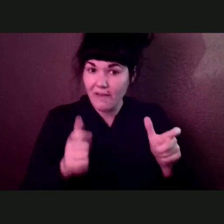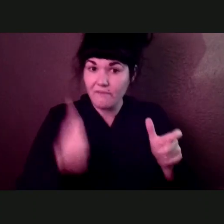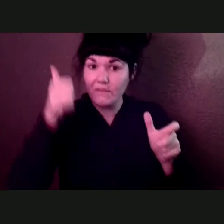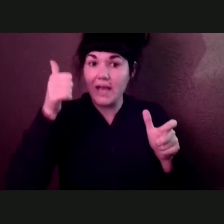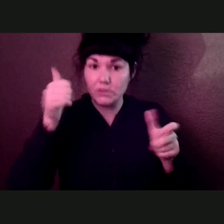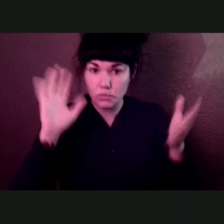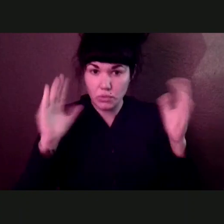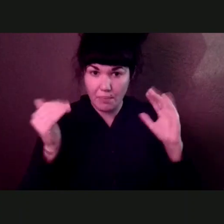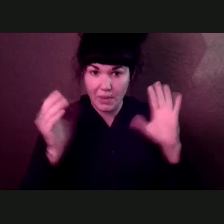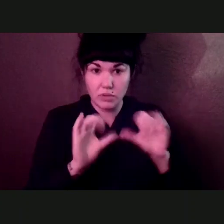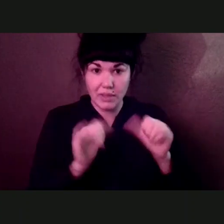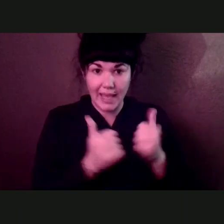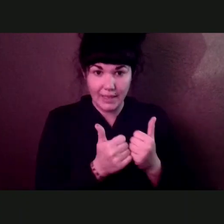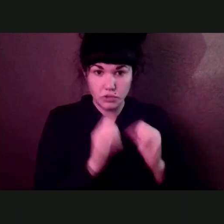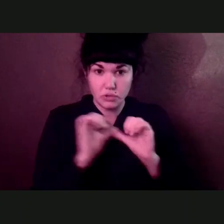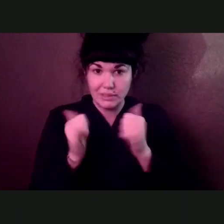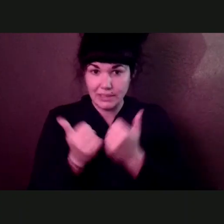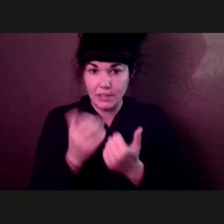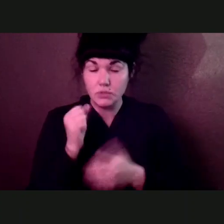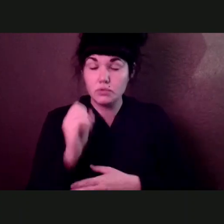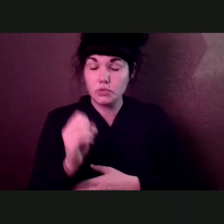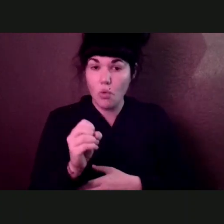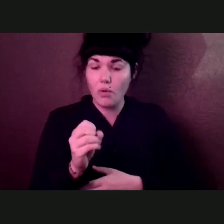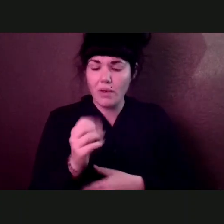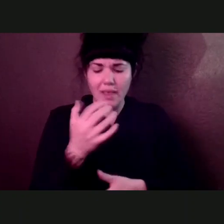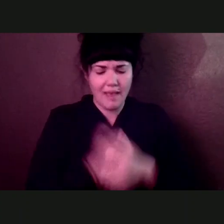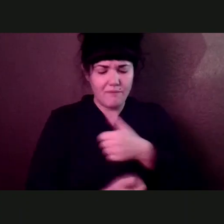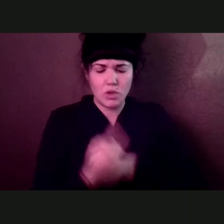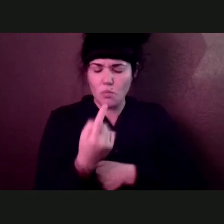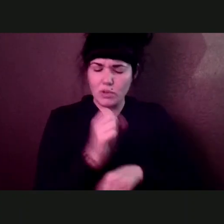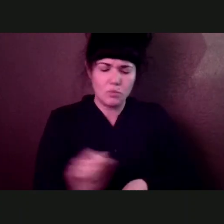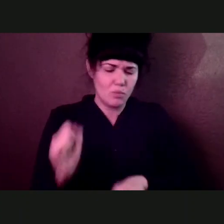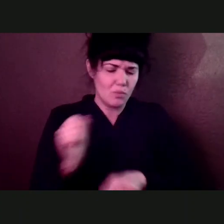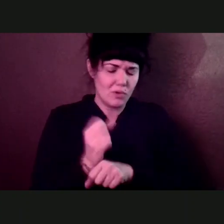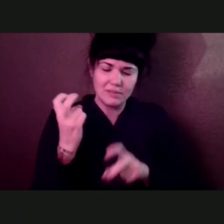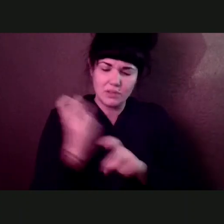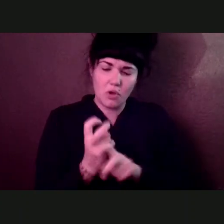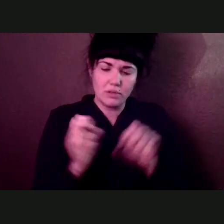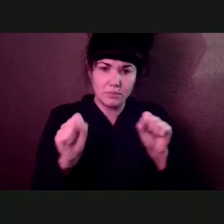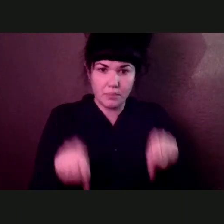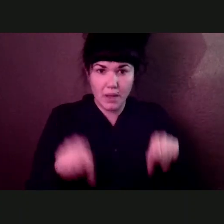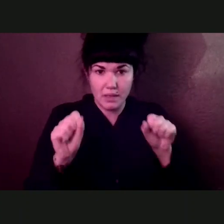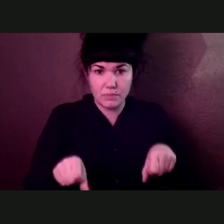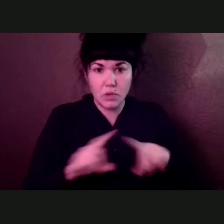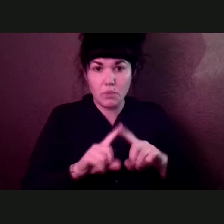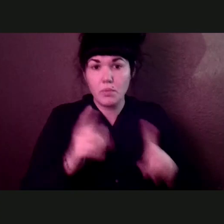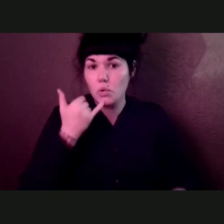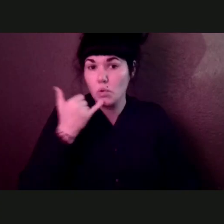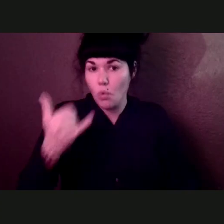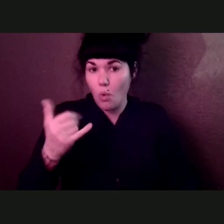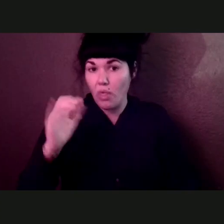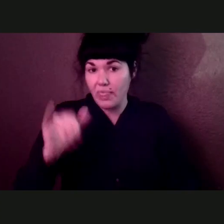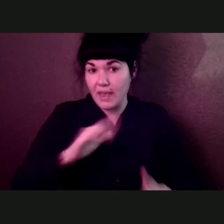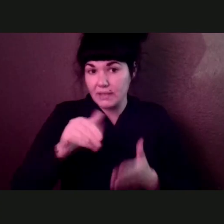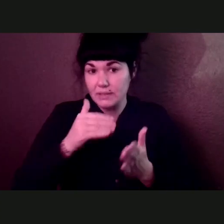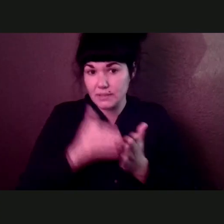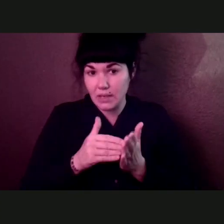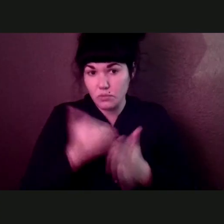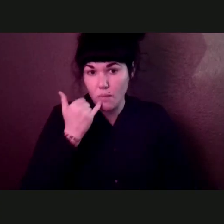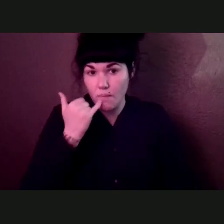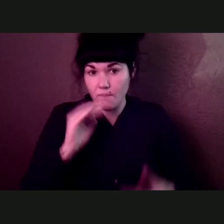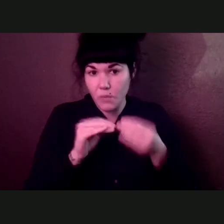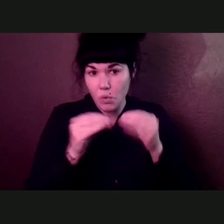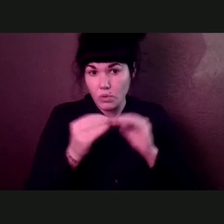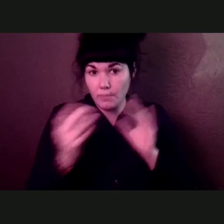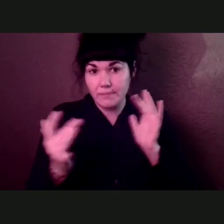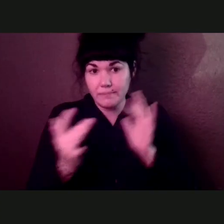can, but contact that central number so that you can get in touch with an attorney. So that is the Detroit eviction prevention